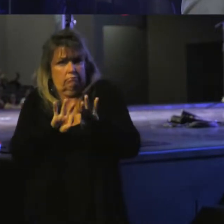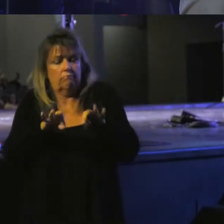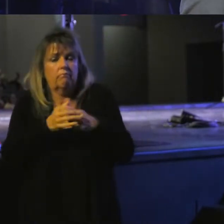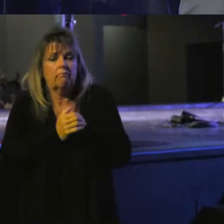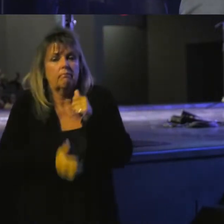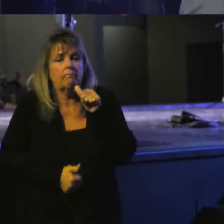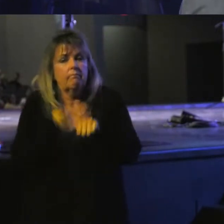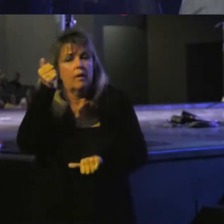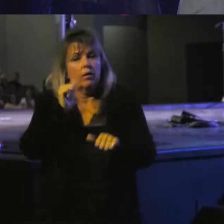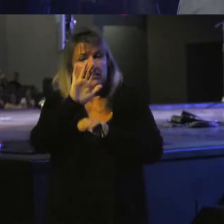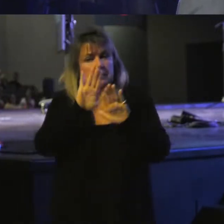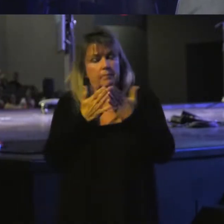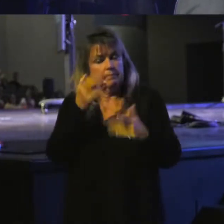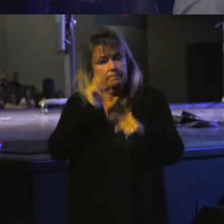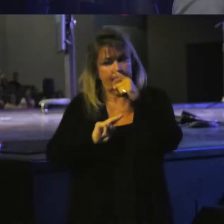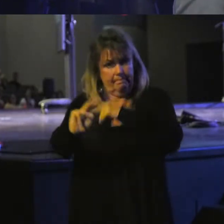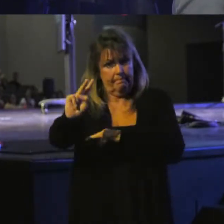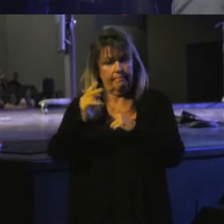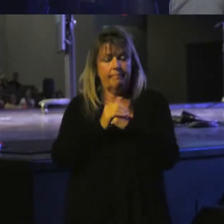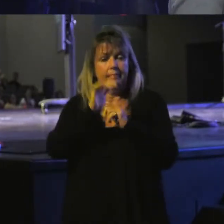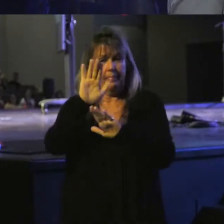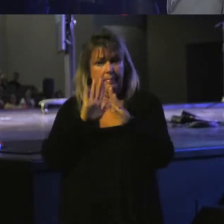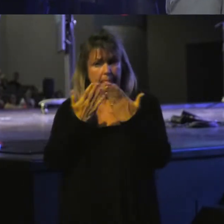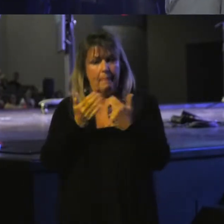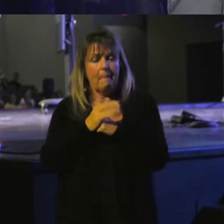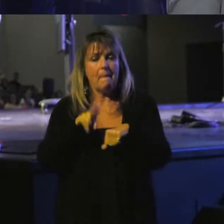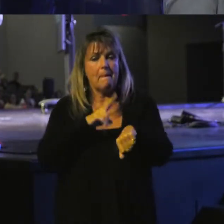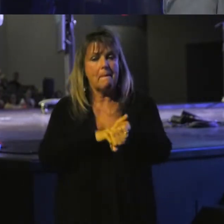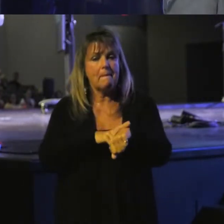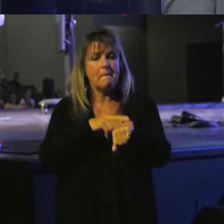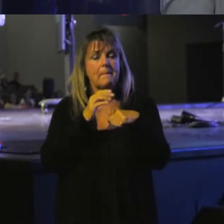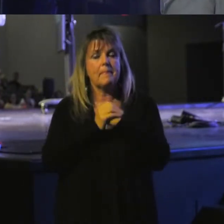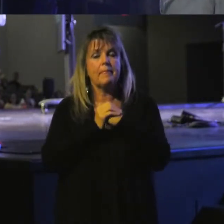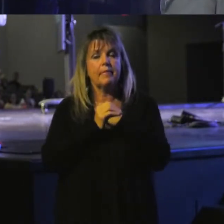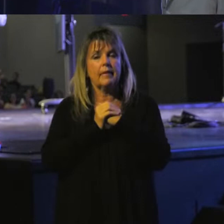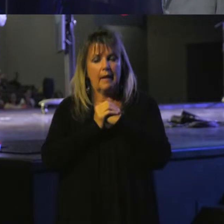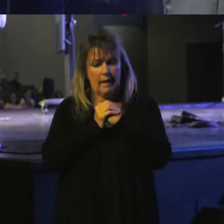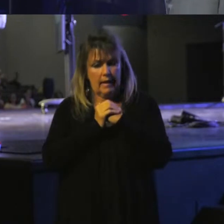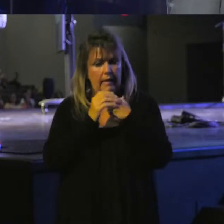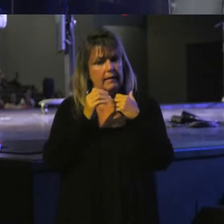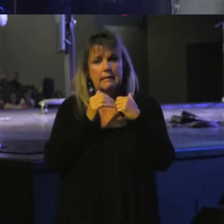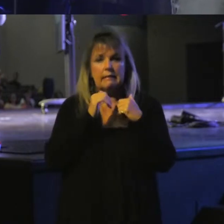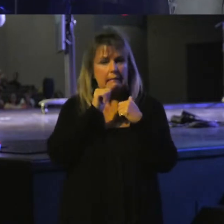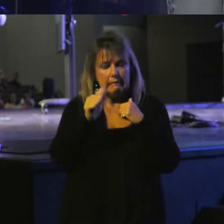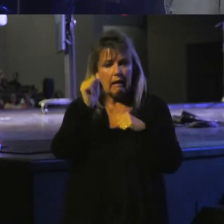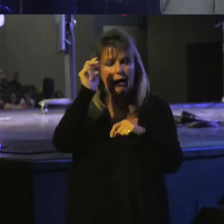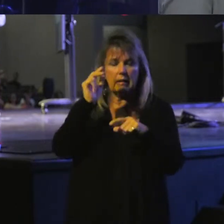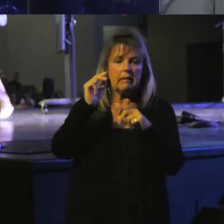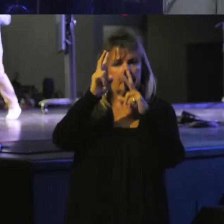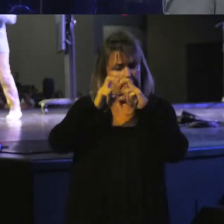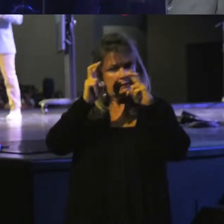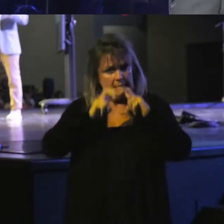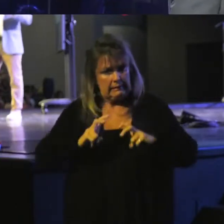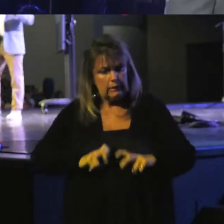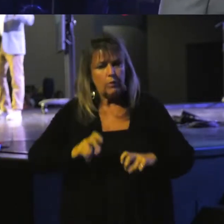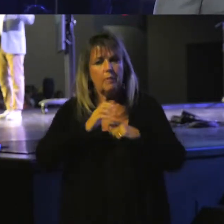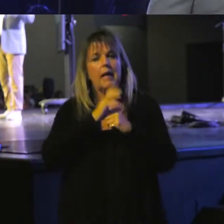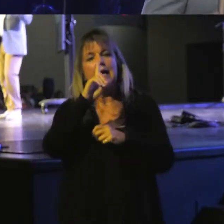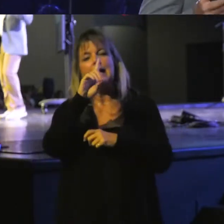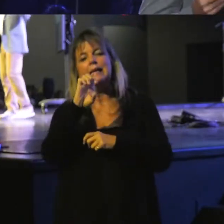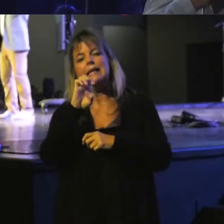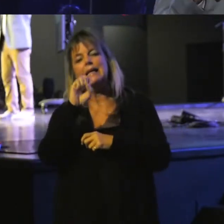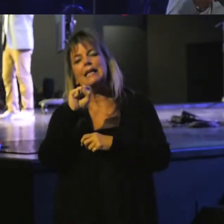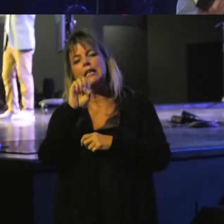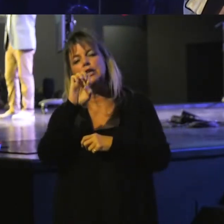most of the biblical prophecy in the Bible, of course, is descriptive, not prescriptive. What I mean by that is, is that